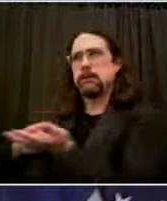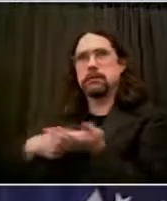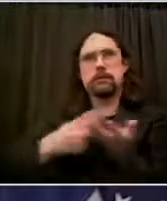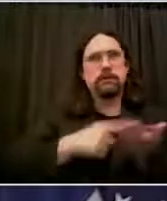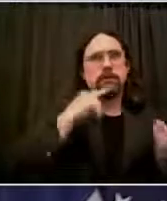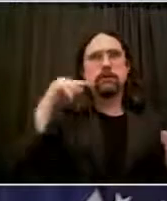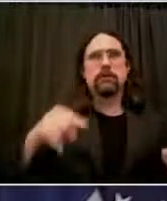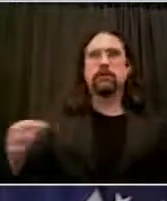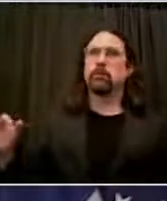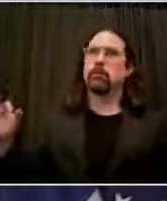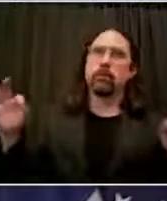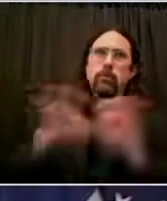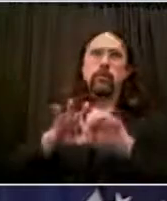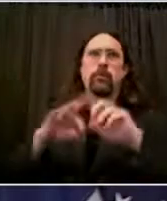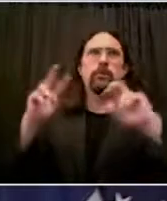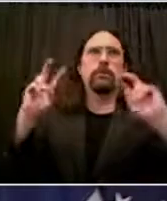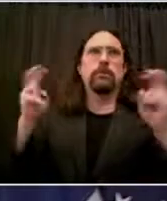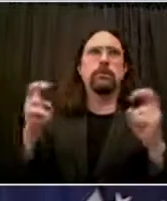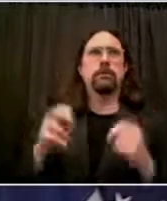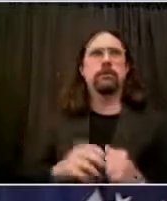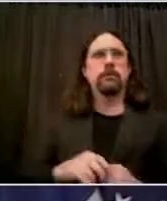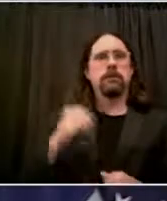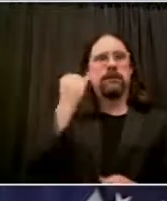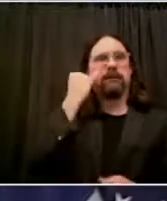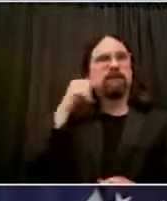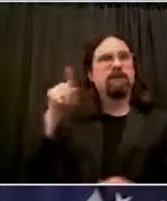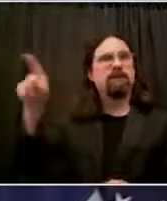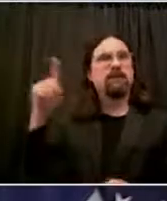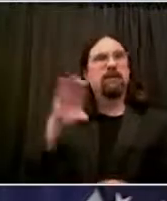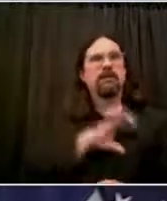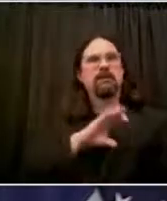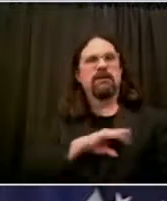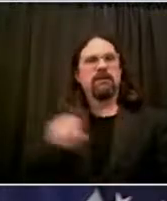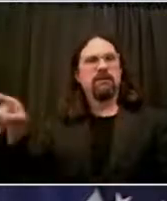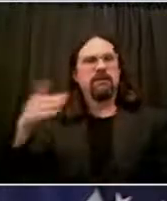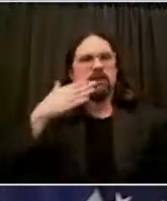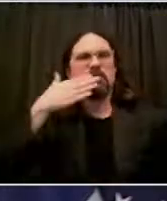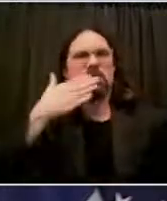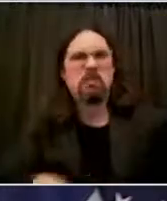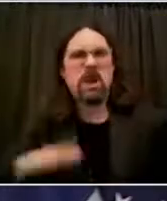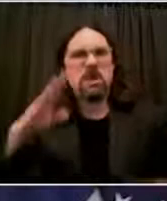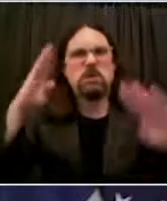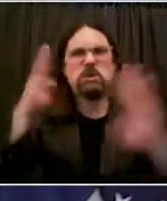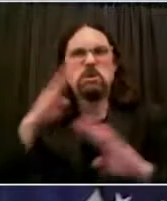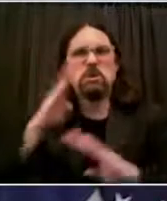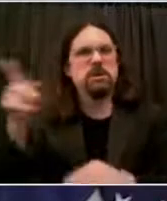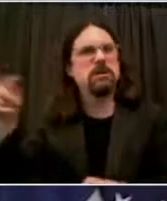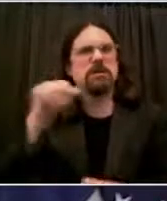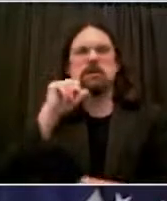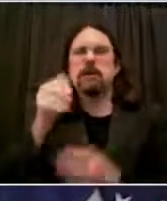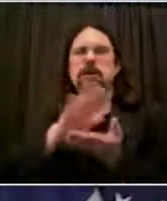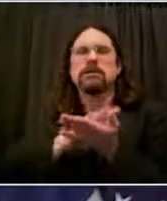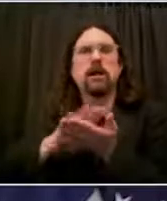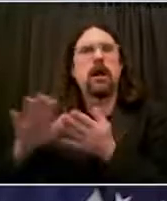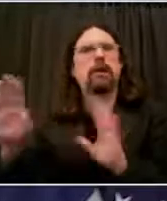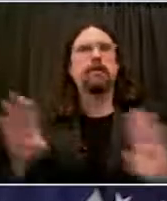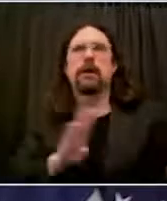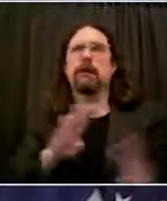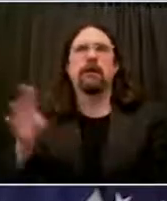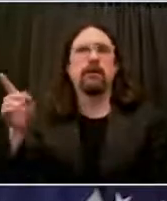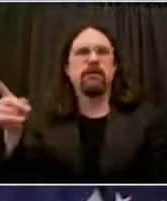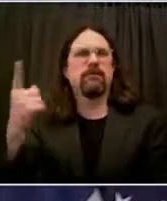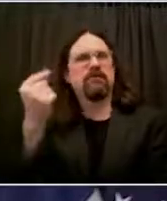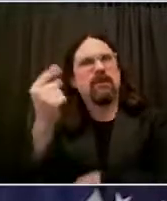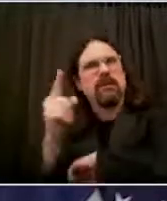Abusive and brutal police behavior has to match consequences. That behavior is not within